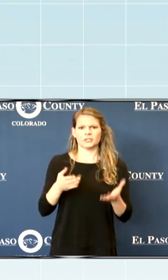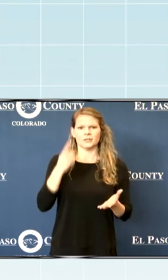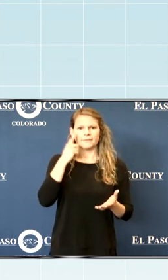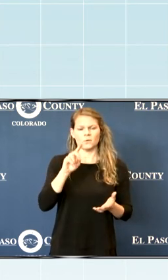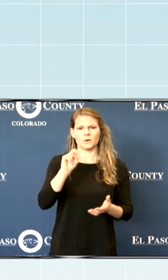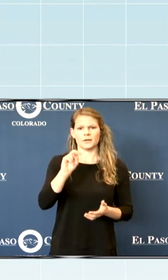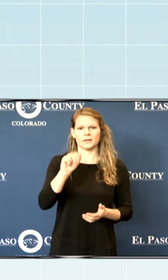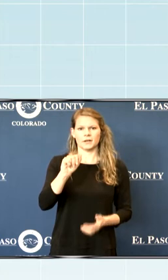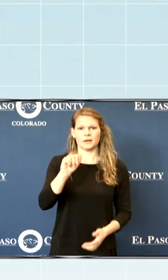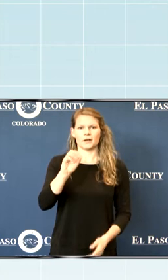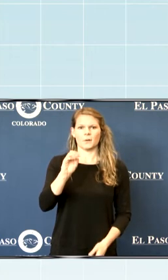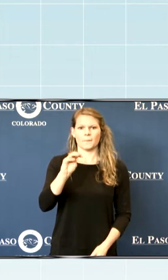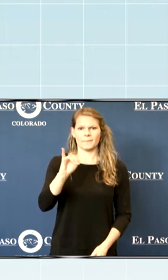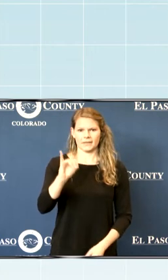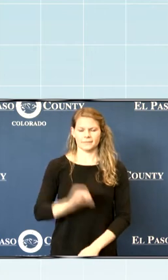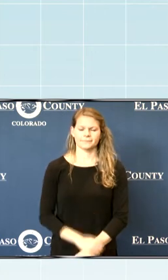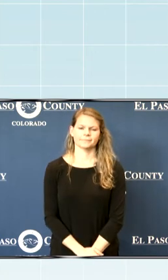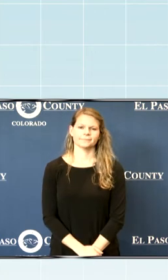NAMI.